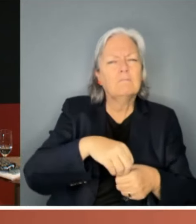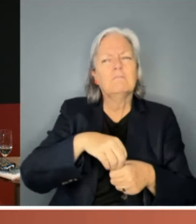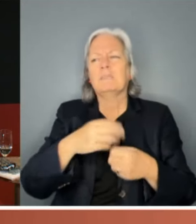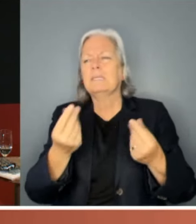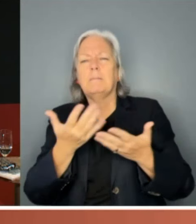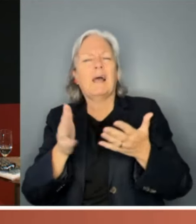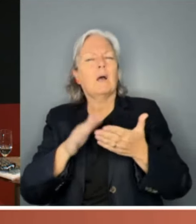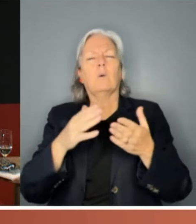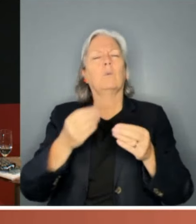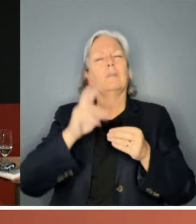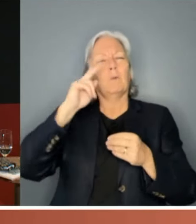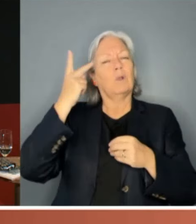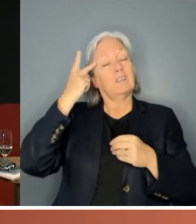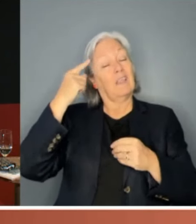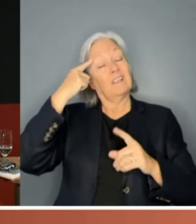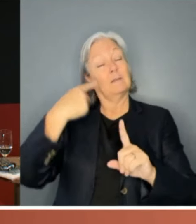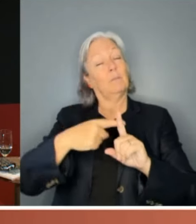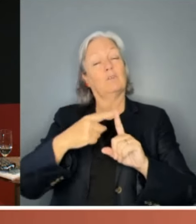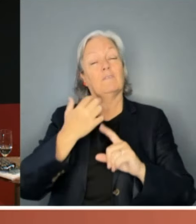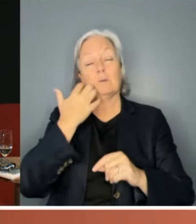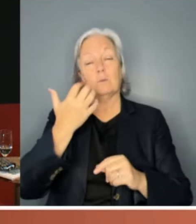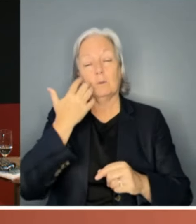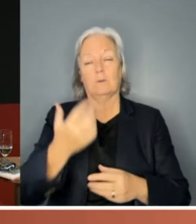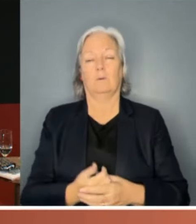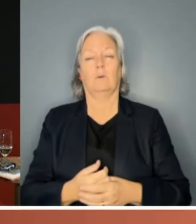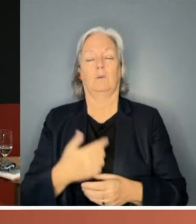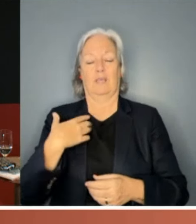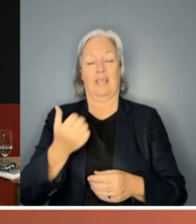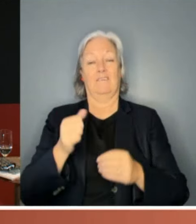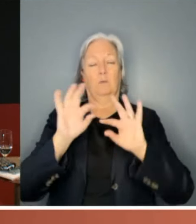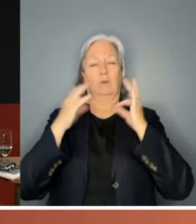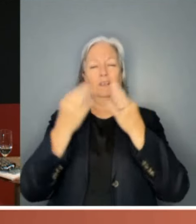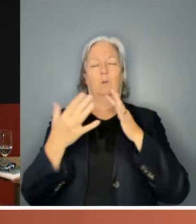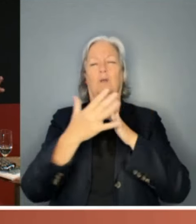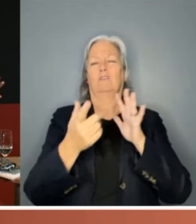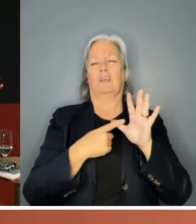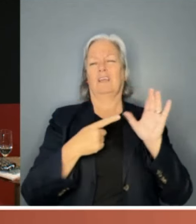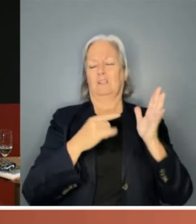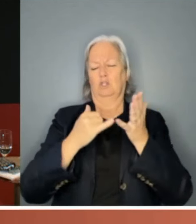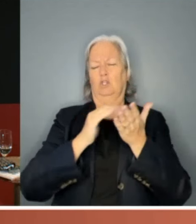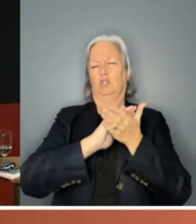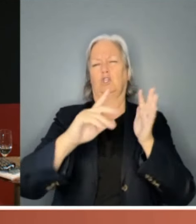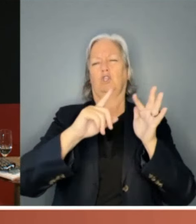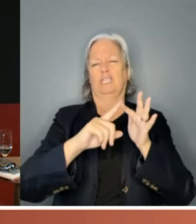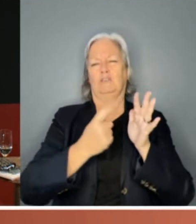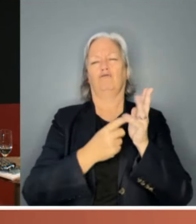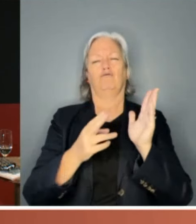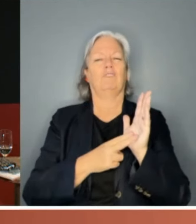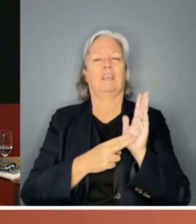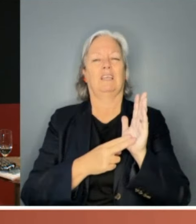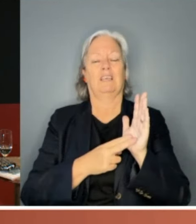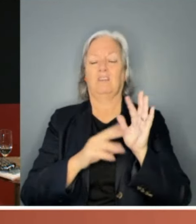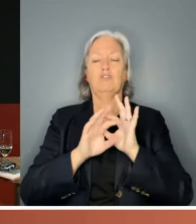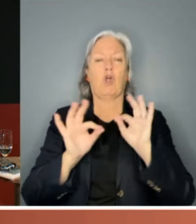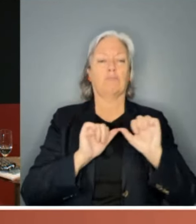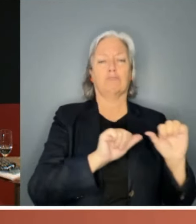it's optimistic. And we've got an organisation in Western Australia called She Runs. It's completely apolitical. And is Nia